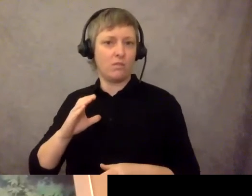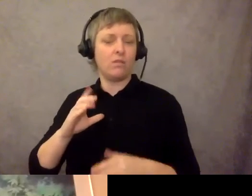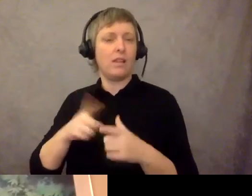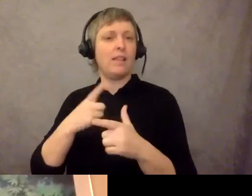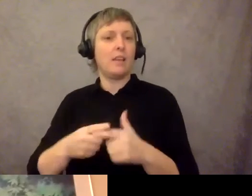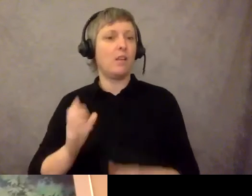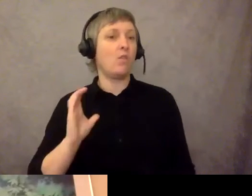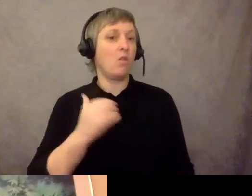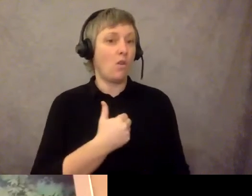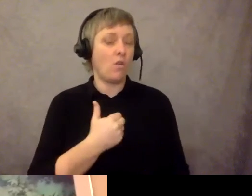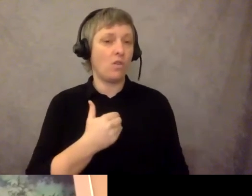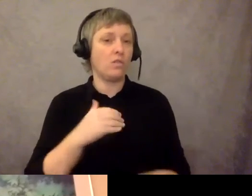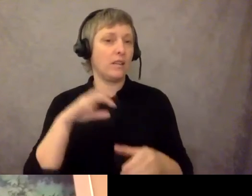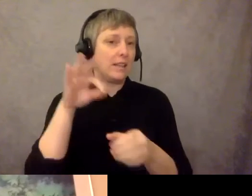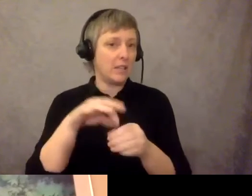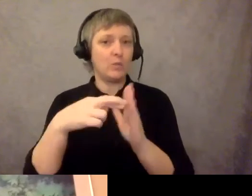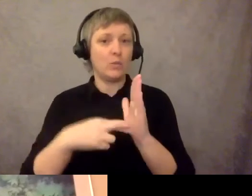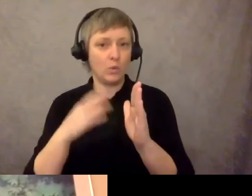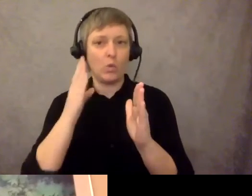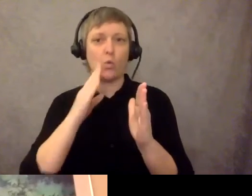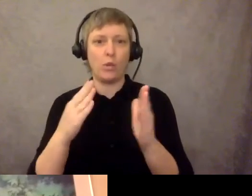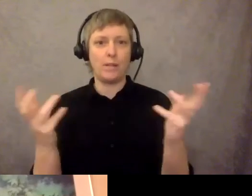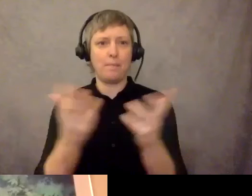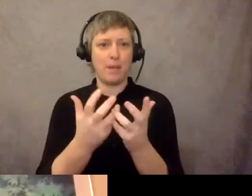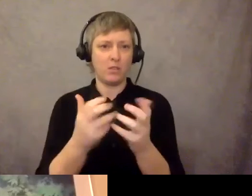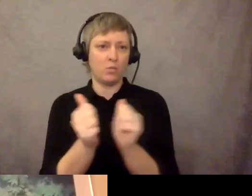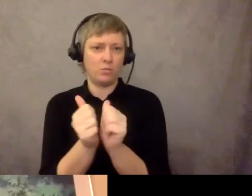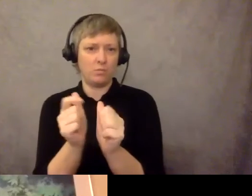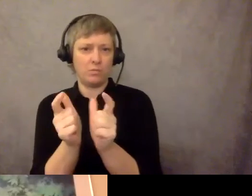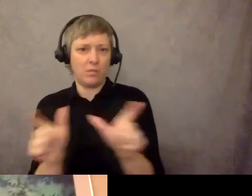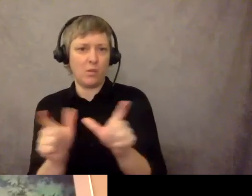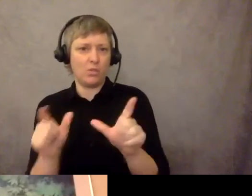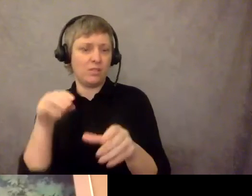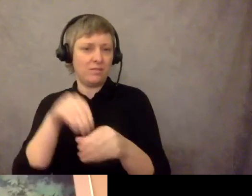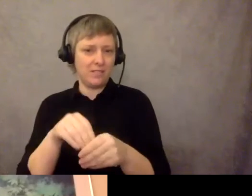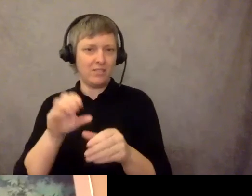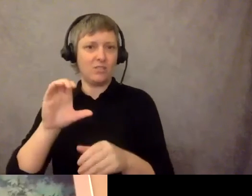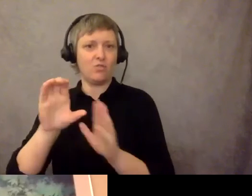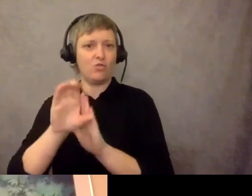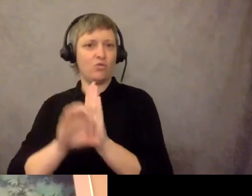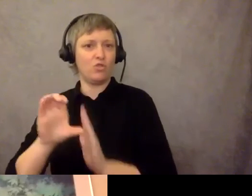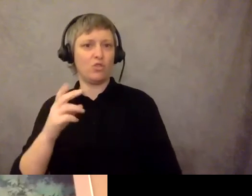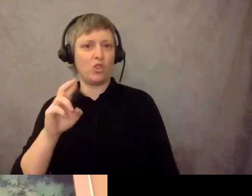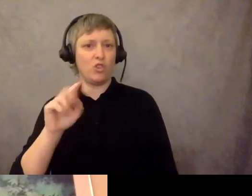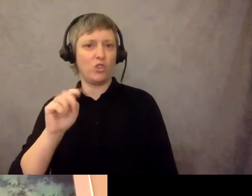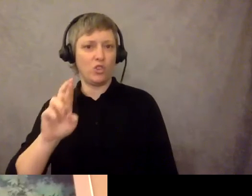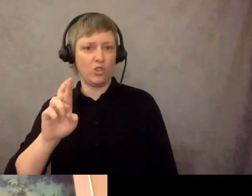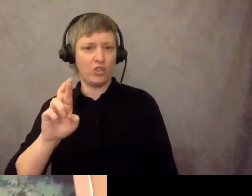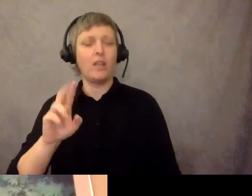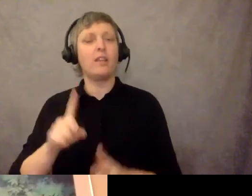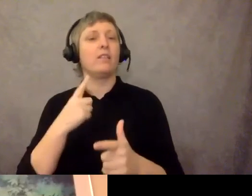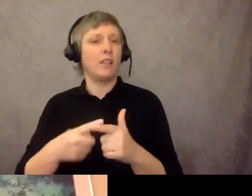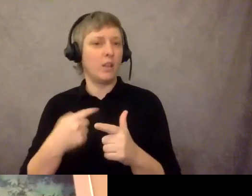with the language in the charter and then we would work with the Multnomah county elections office to actually